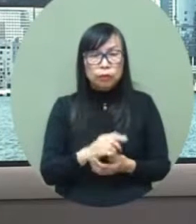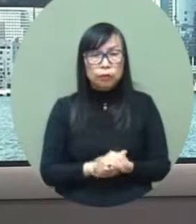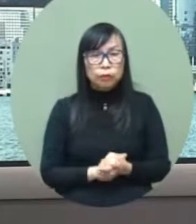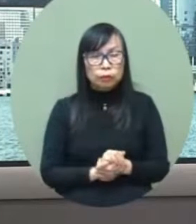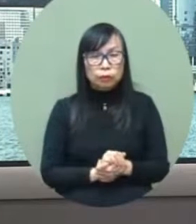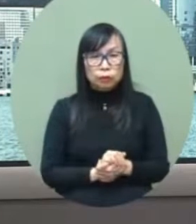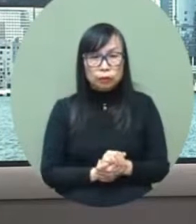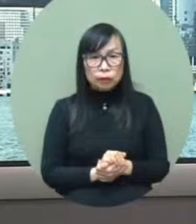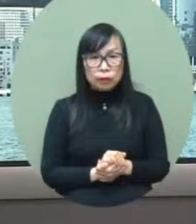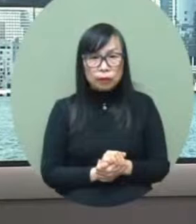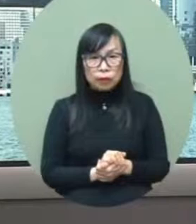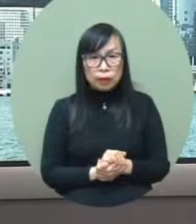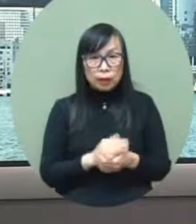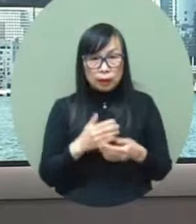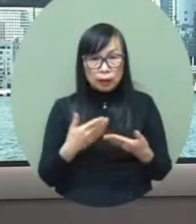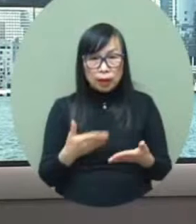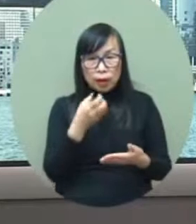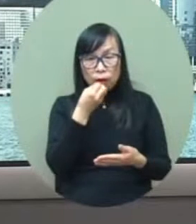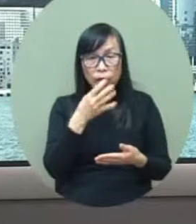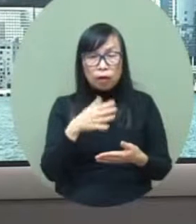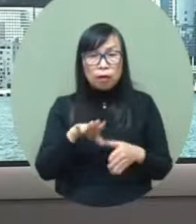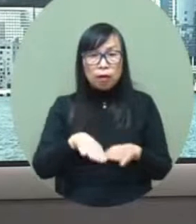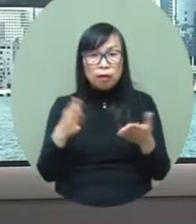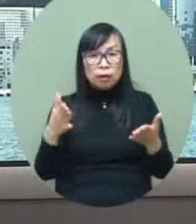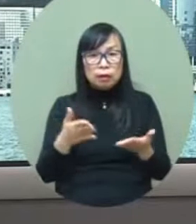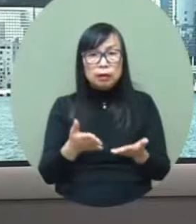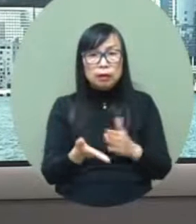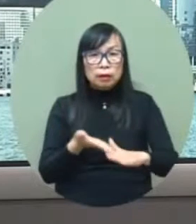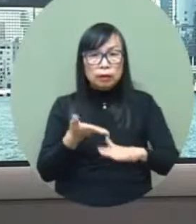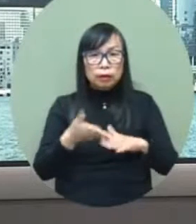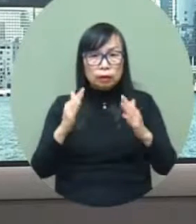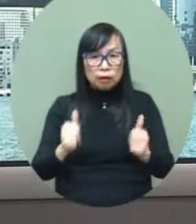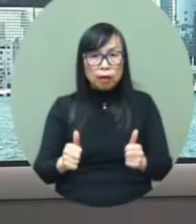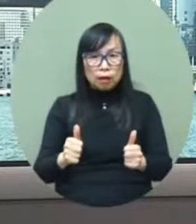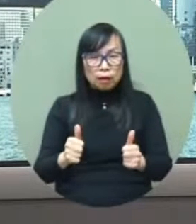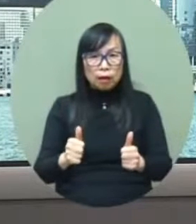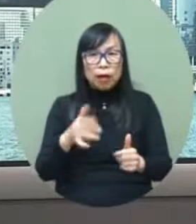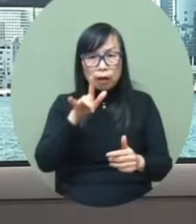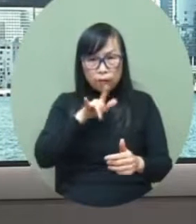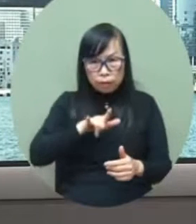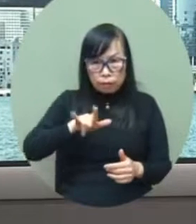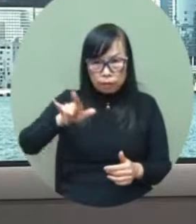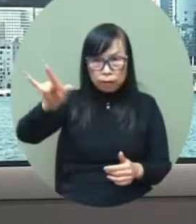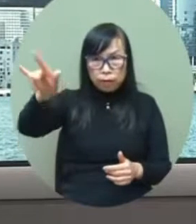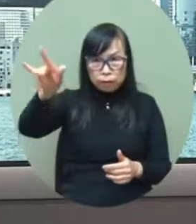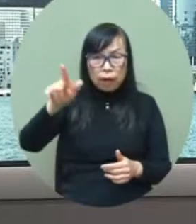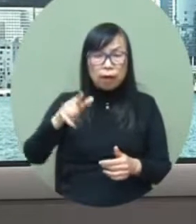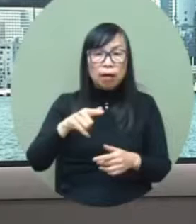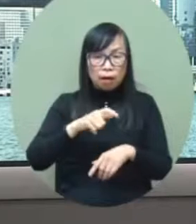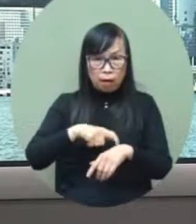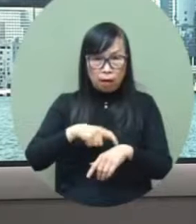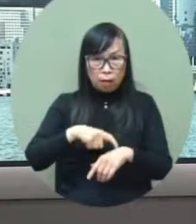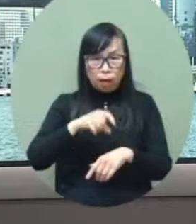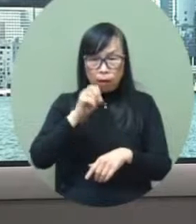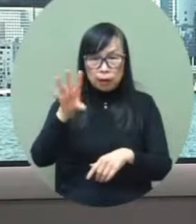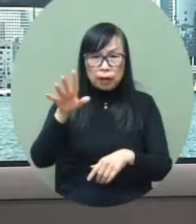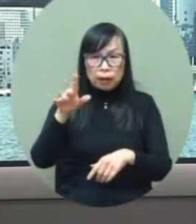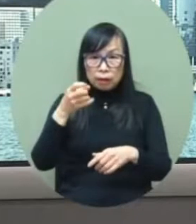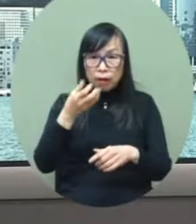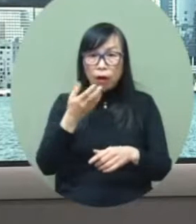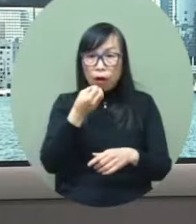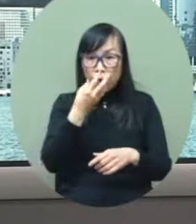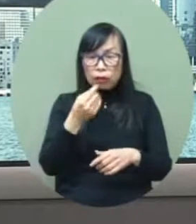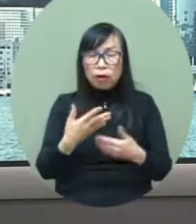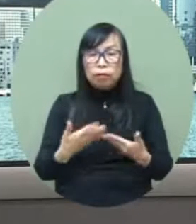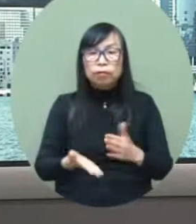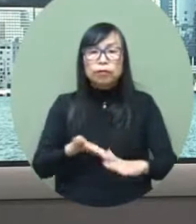to go out and tell people that hong kong is as normal as before to covet 19 and the